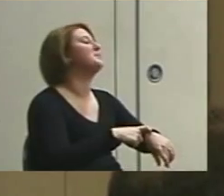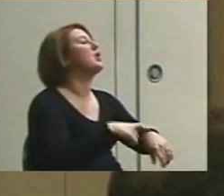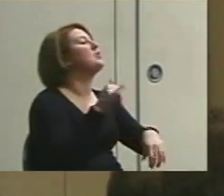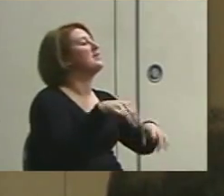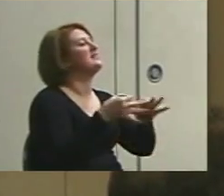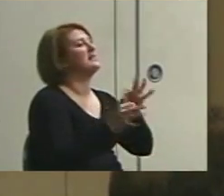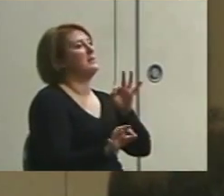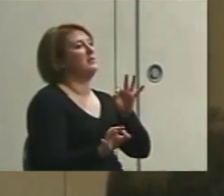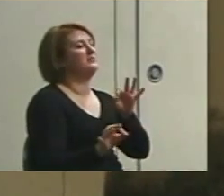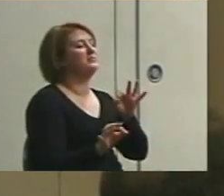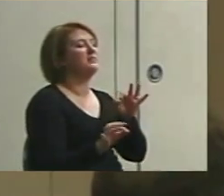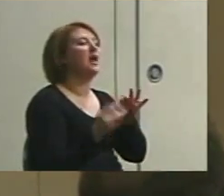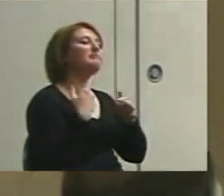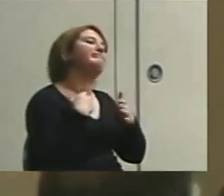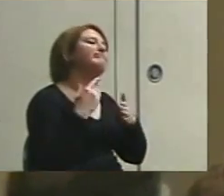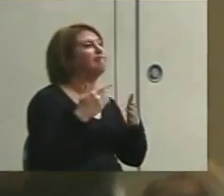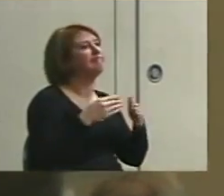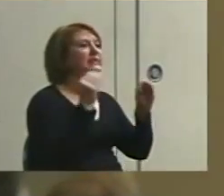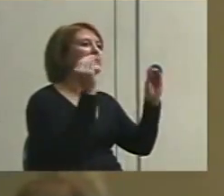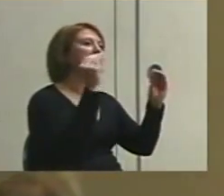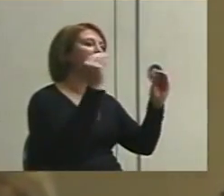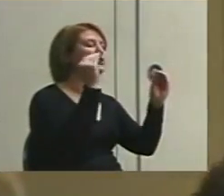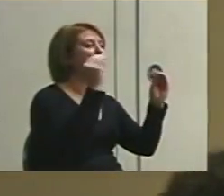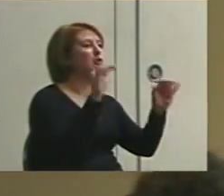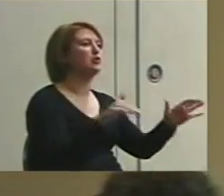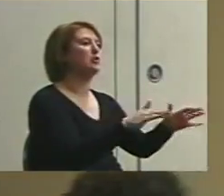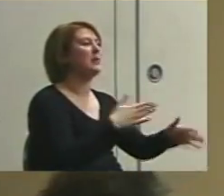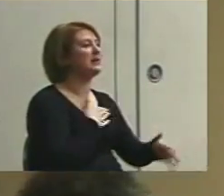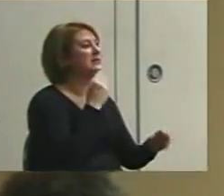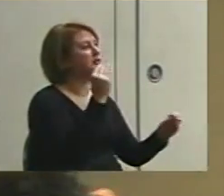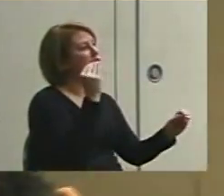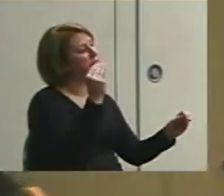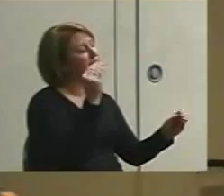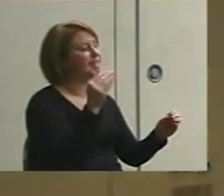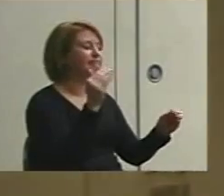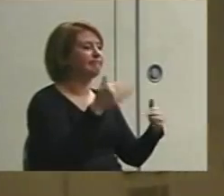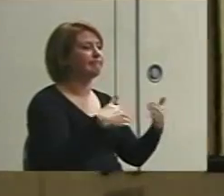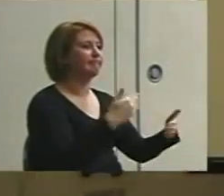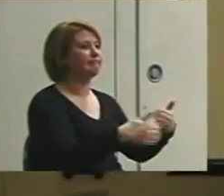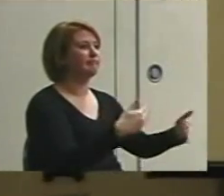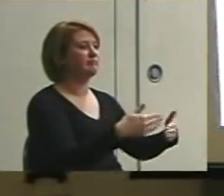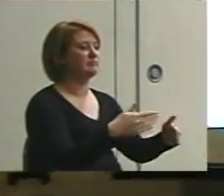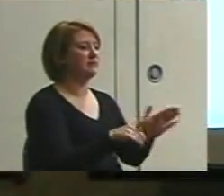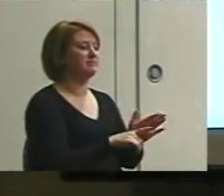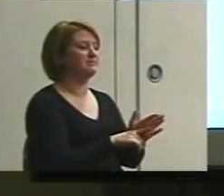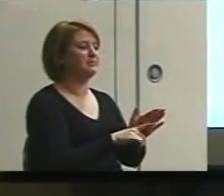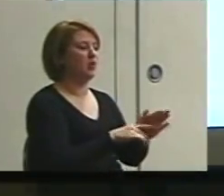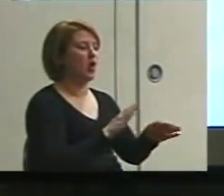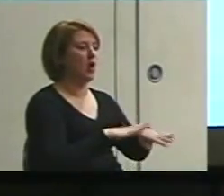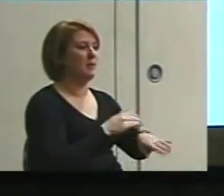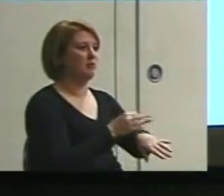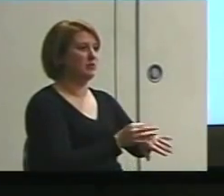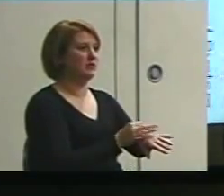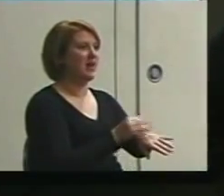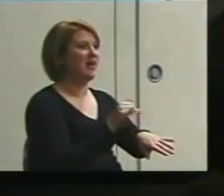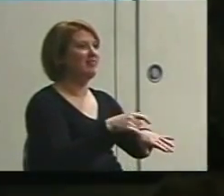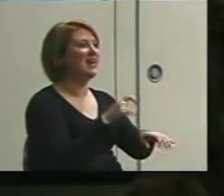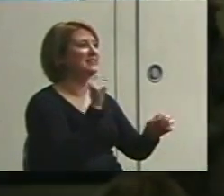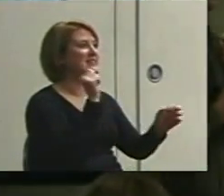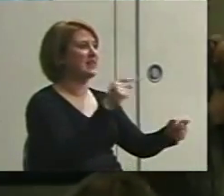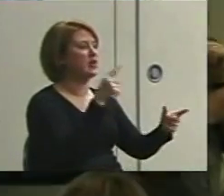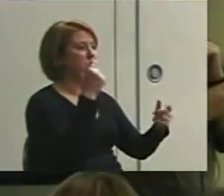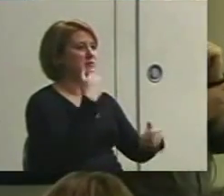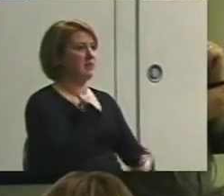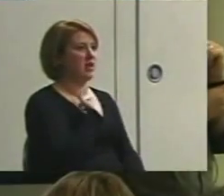one. I go about my business, do my teaching. My vibrator thing goes off on my wrist and that signals me,